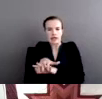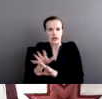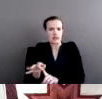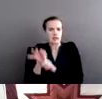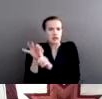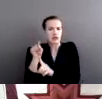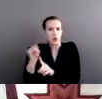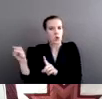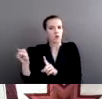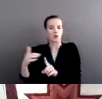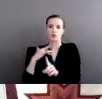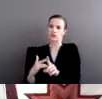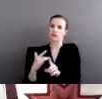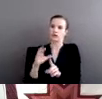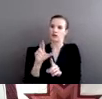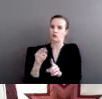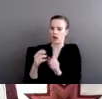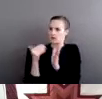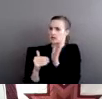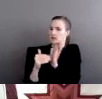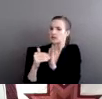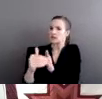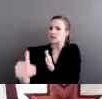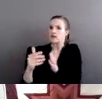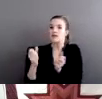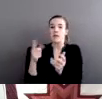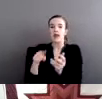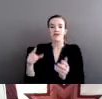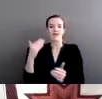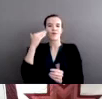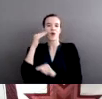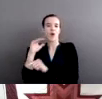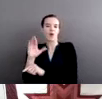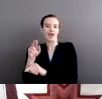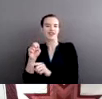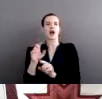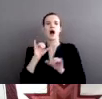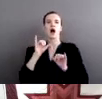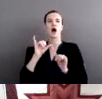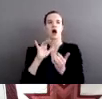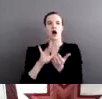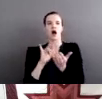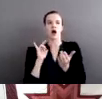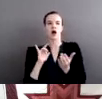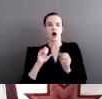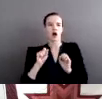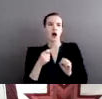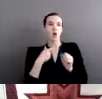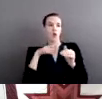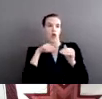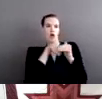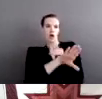criminals, know about this case. And they may be attracted to Indian country as a